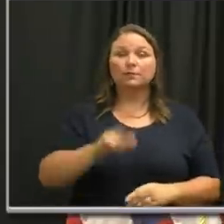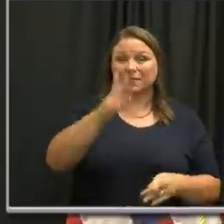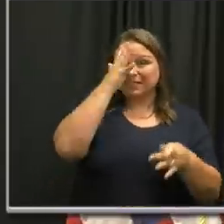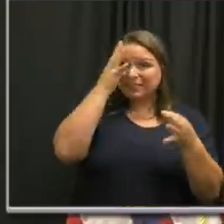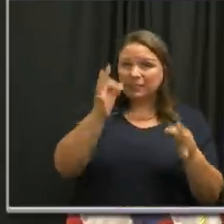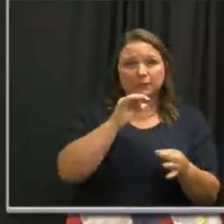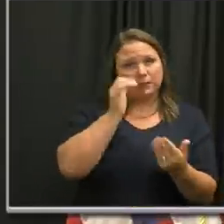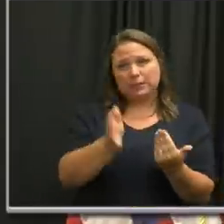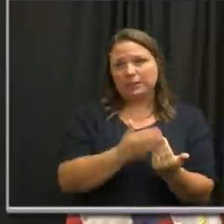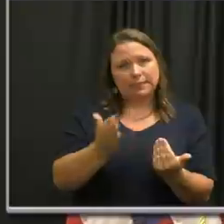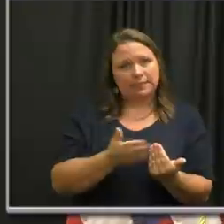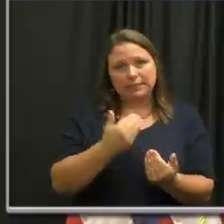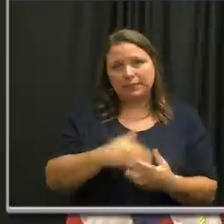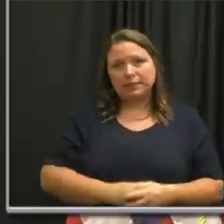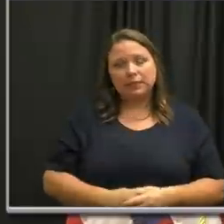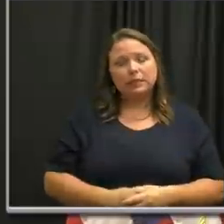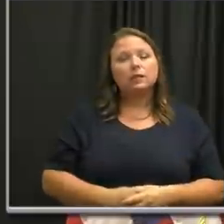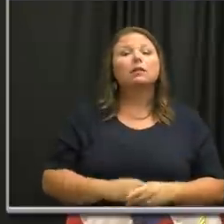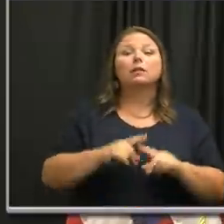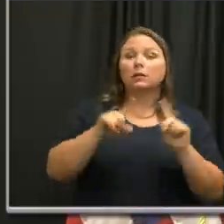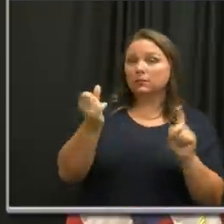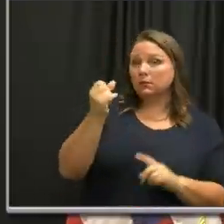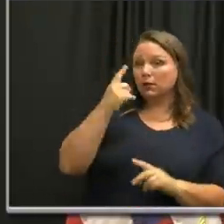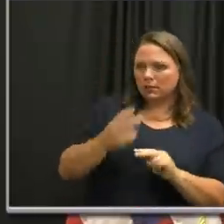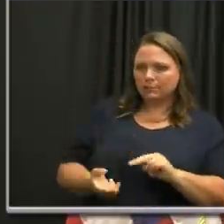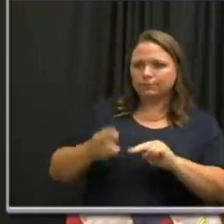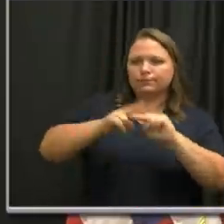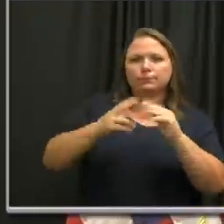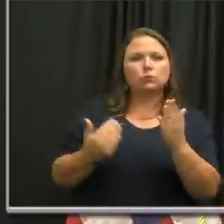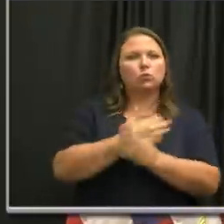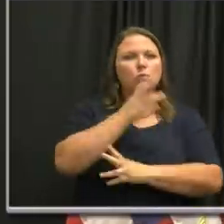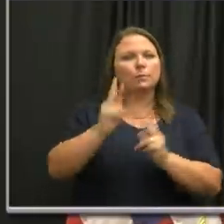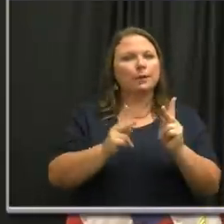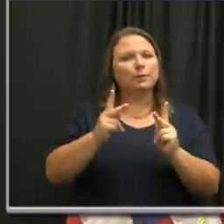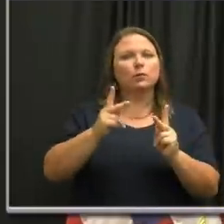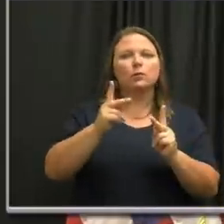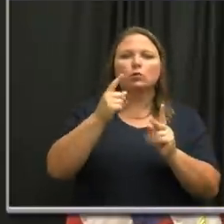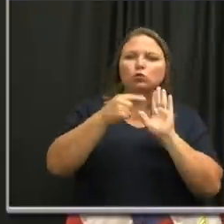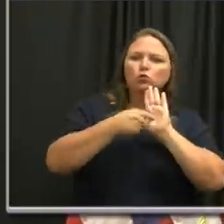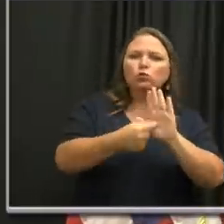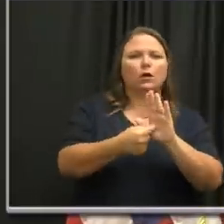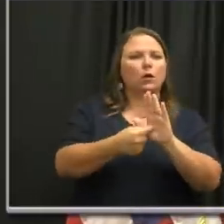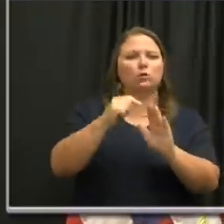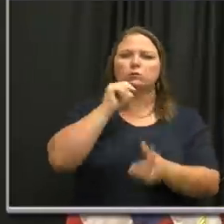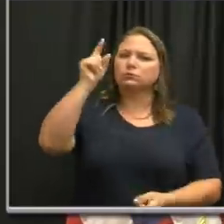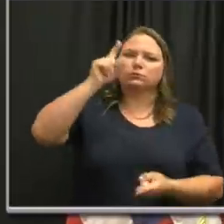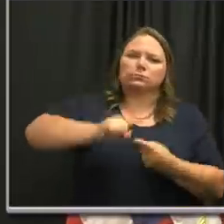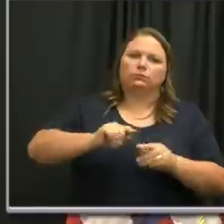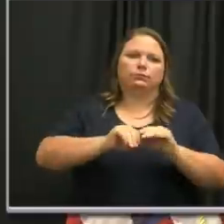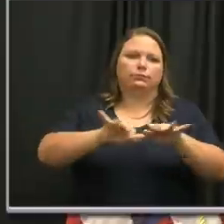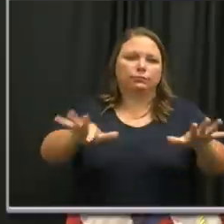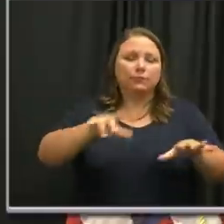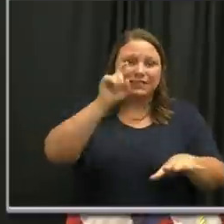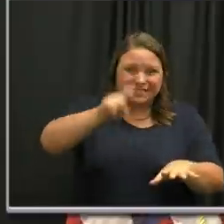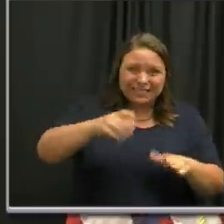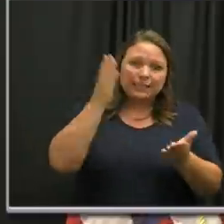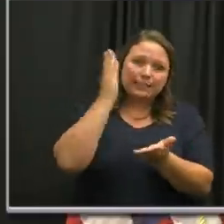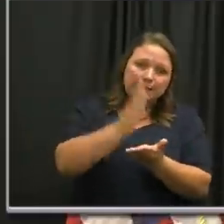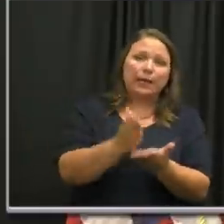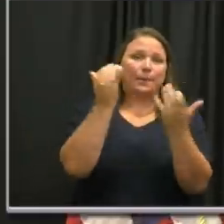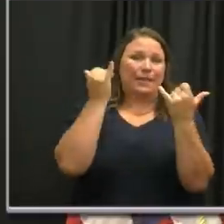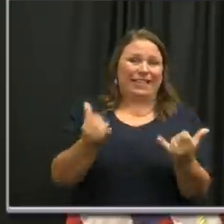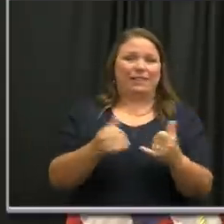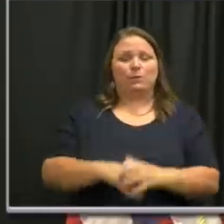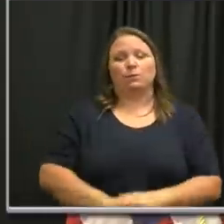decision was not made lightly. However, the increase in new cases show that we are not where we need to be. And we need to act now to stop the